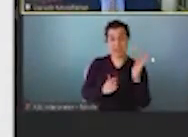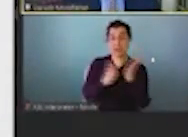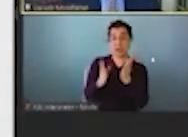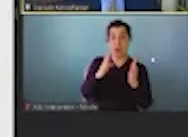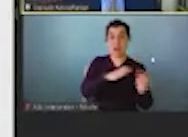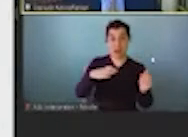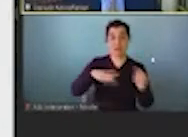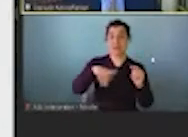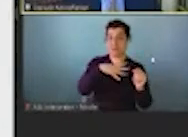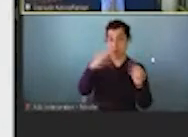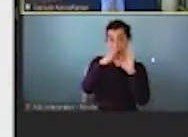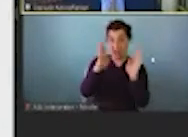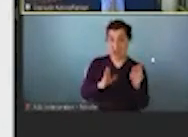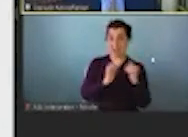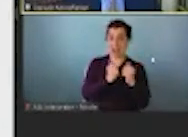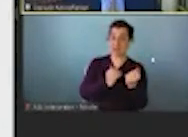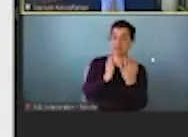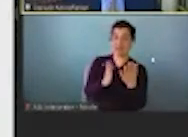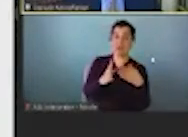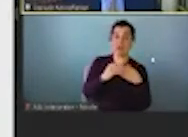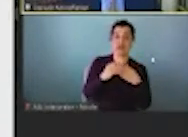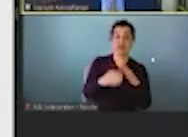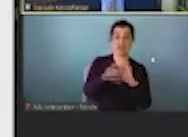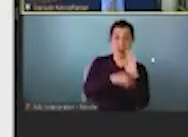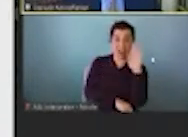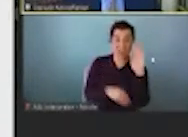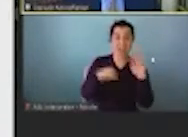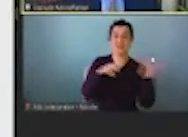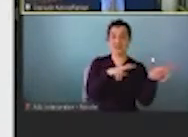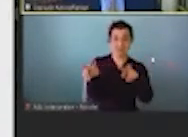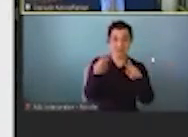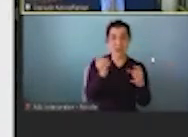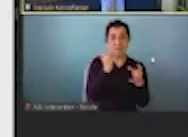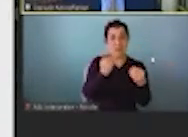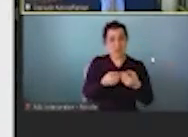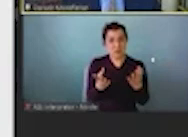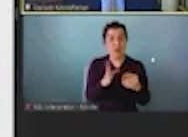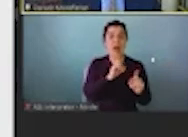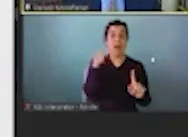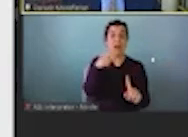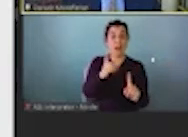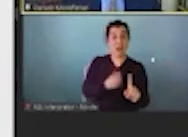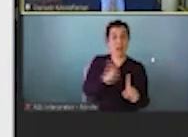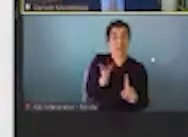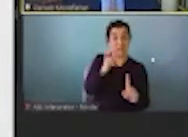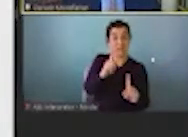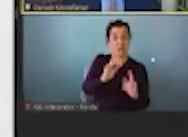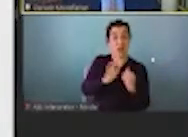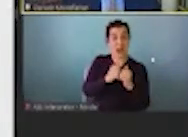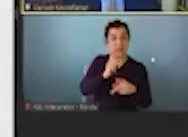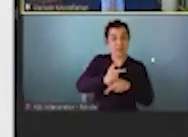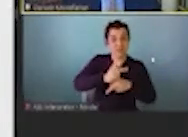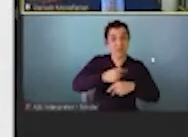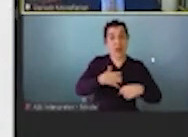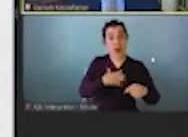on this conference, addressing nutrition guidelines and education and surveillance, food distribution, and in particular, recommendations to address hunger in